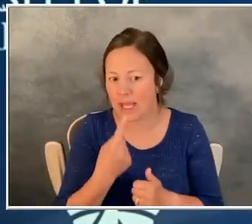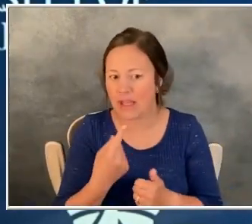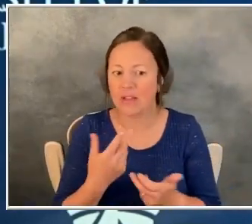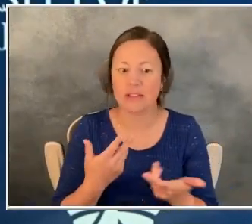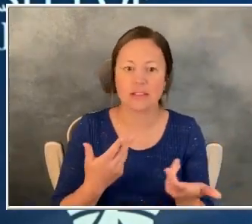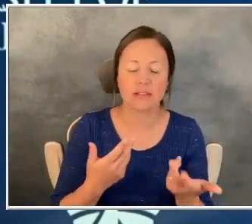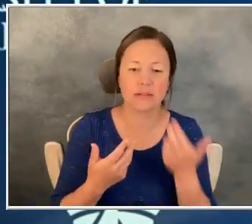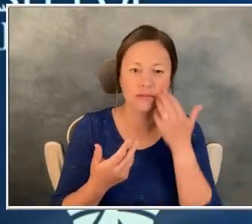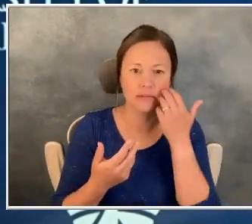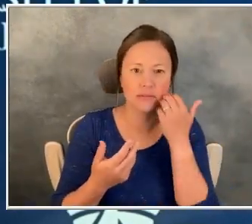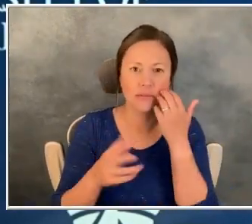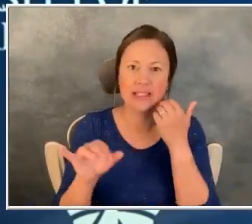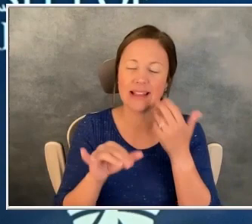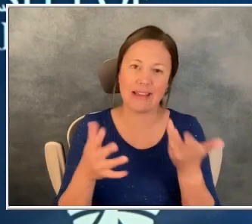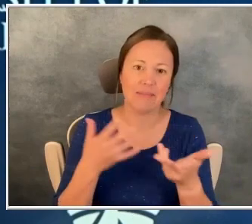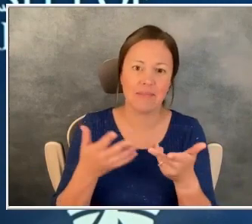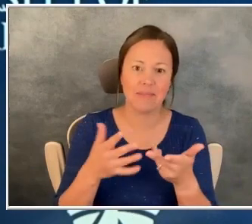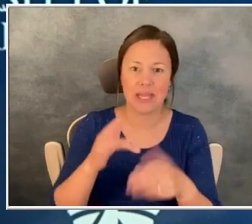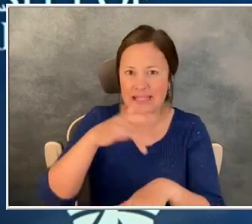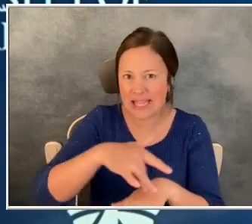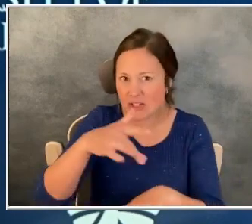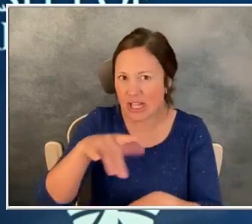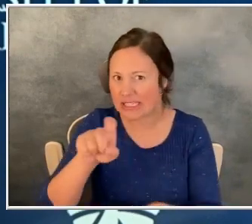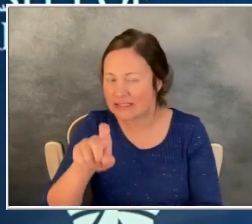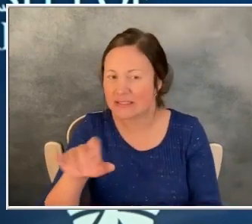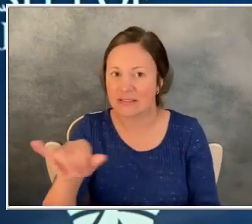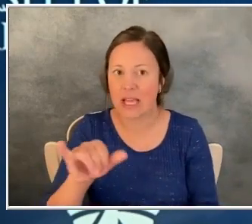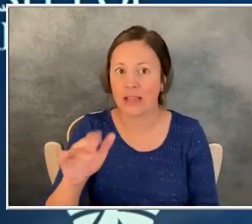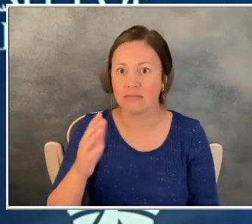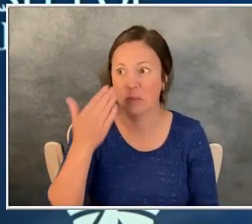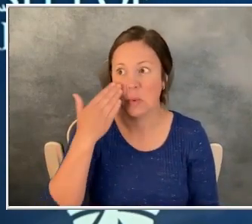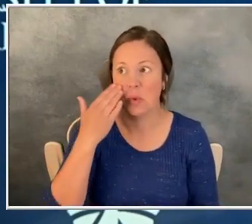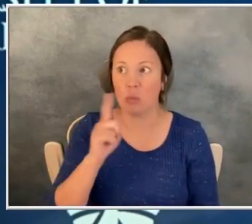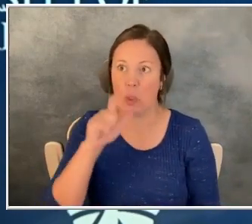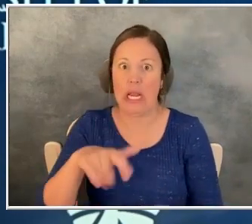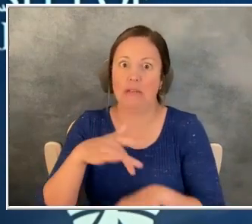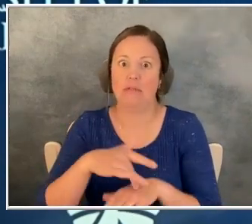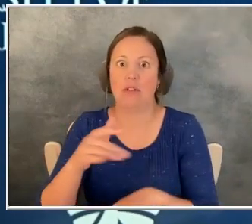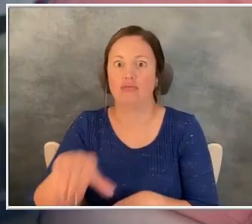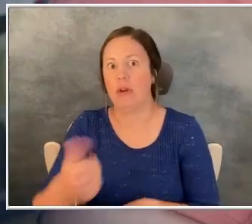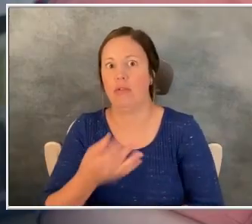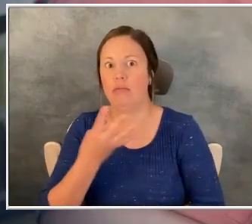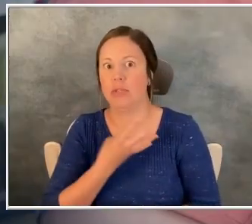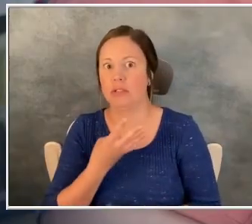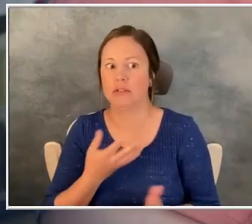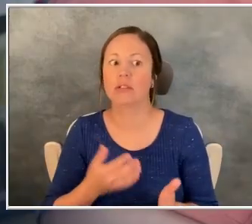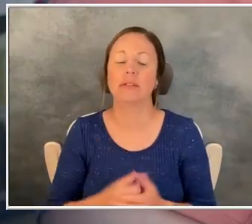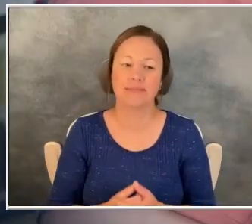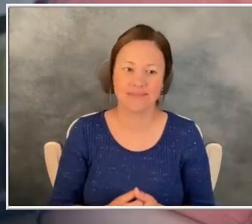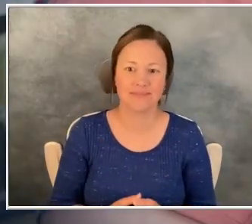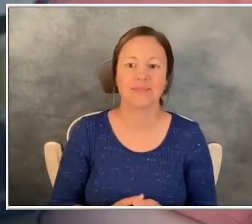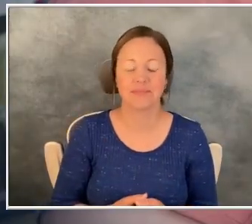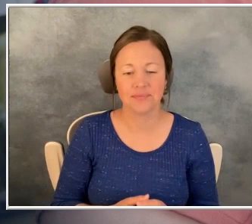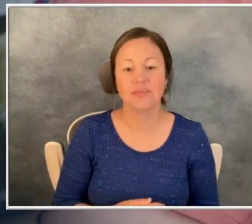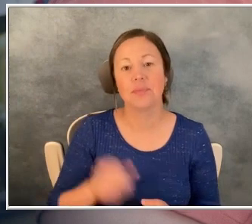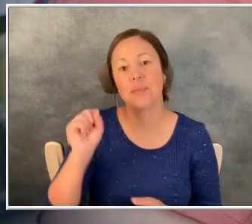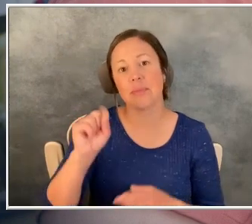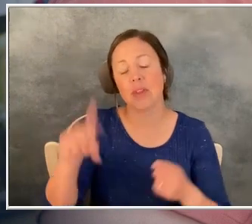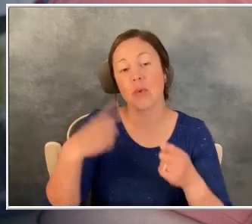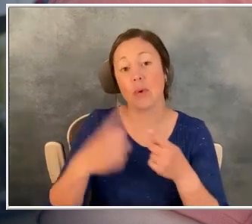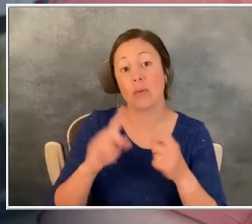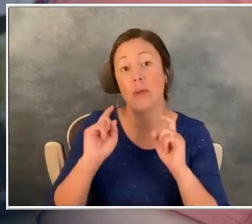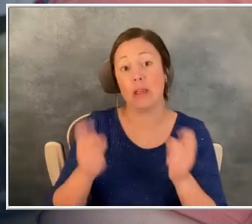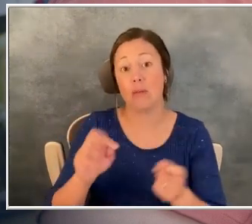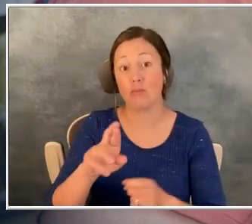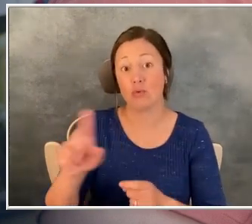pills, as far as touching them, like you would touch any other medications? Yeah. And so whenever we prescribe these medications